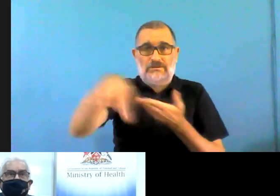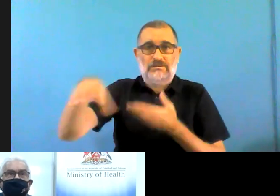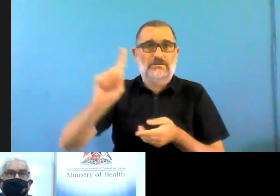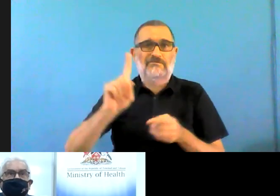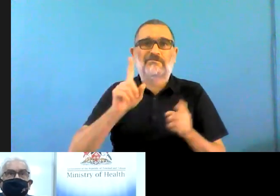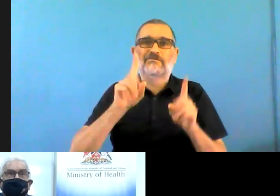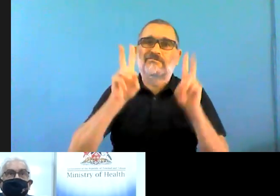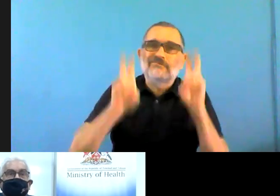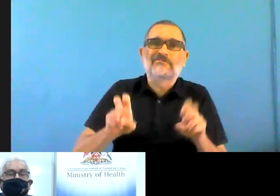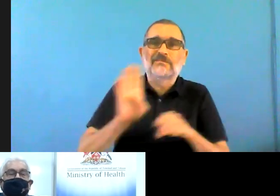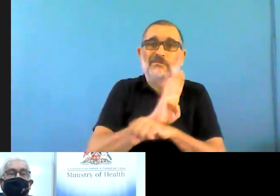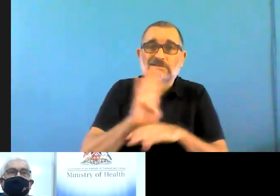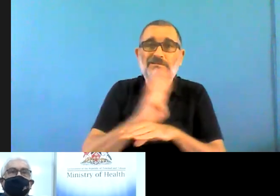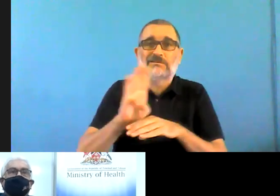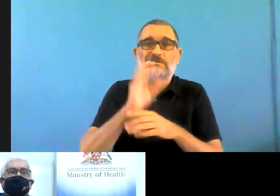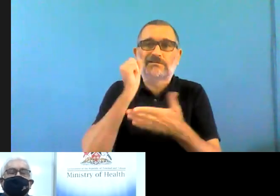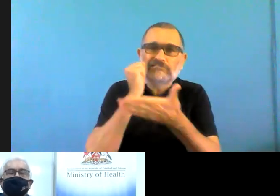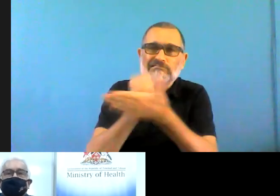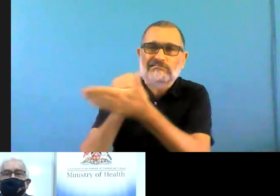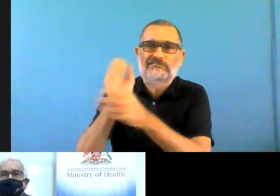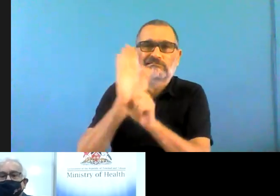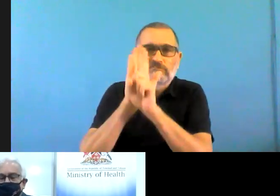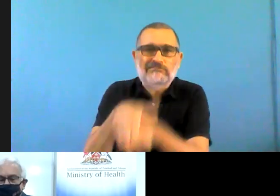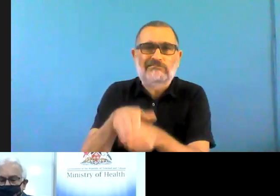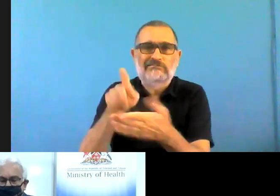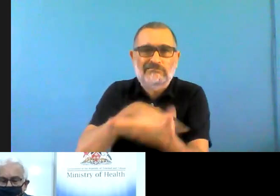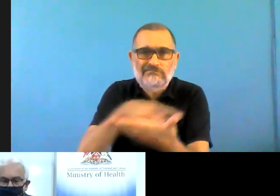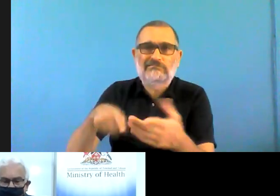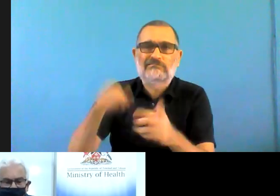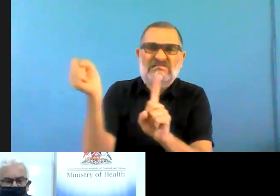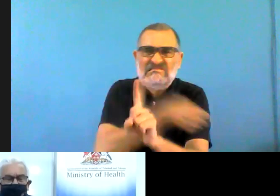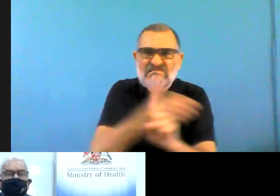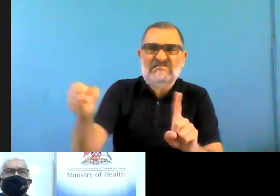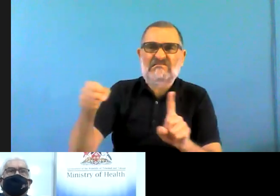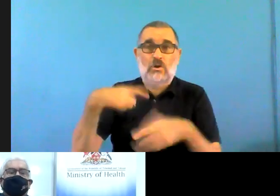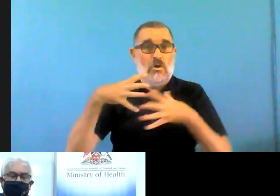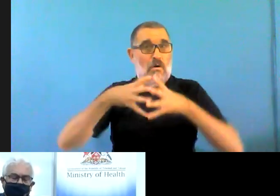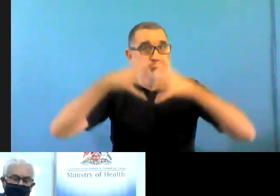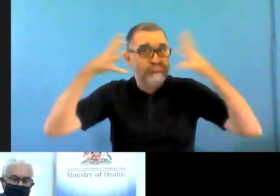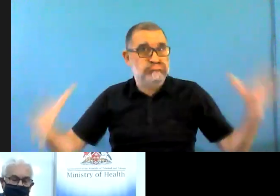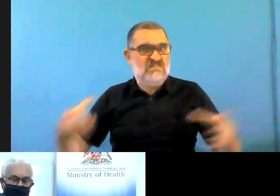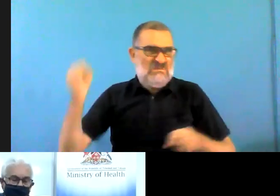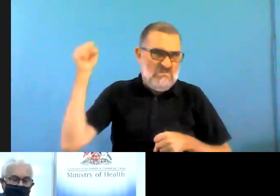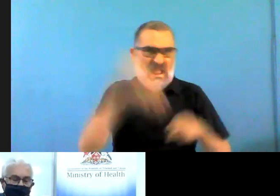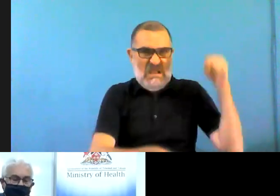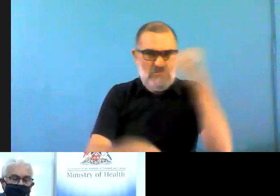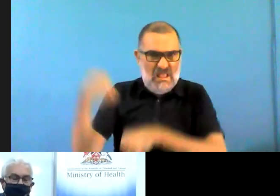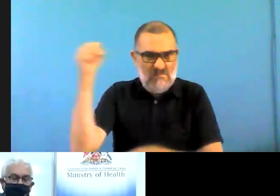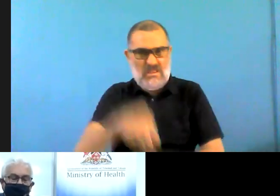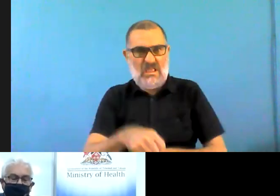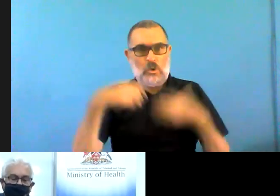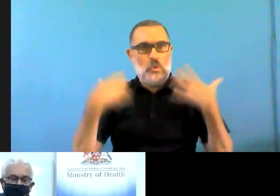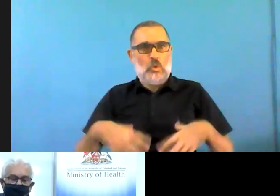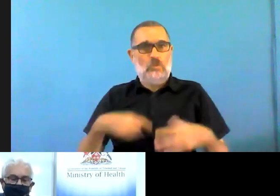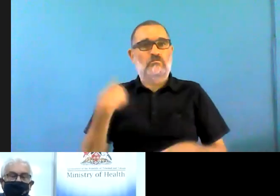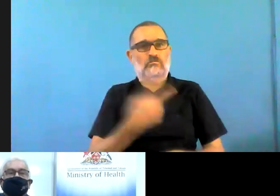very aggressively. And we have to tell people, and I have said this publicly, the